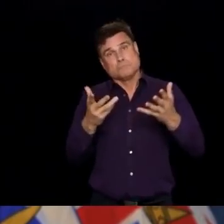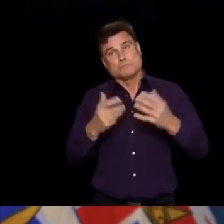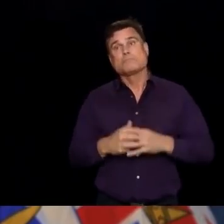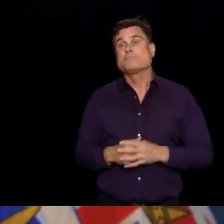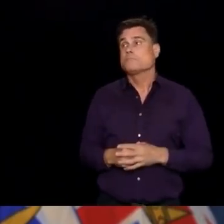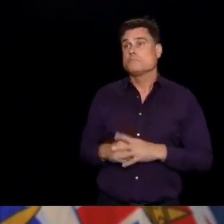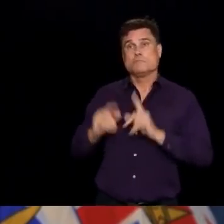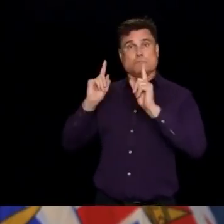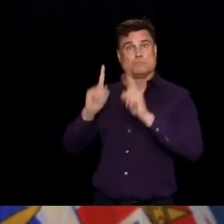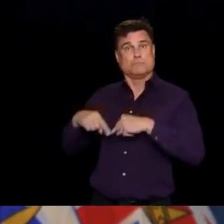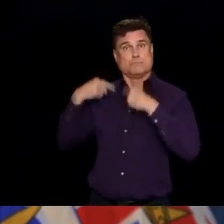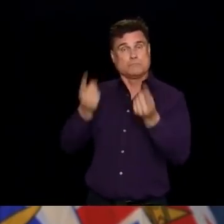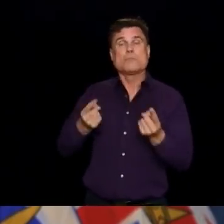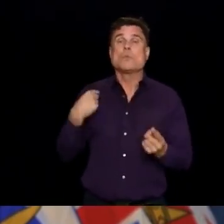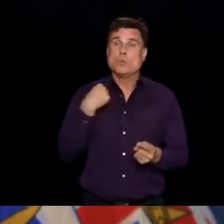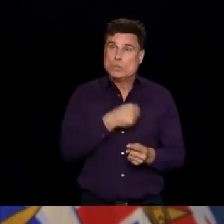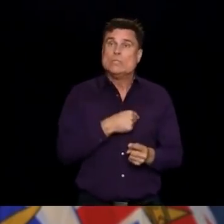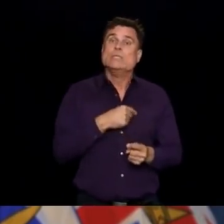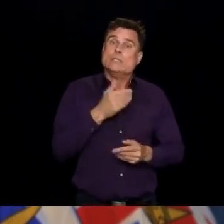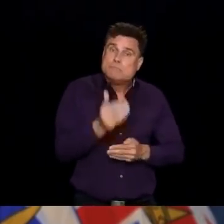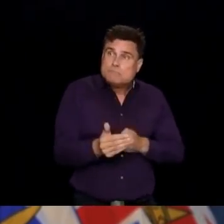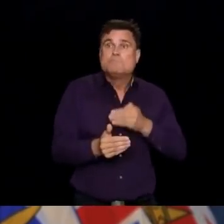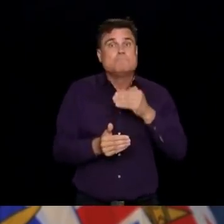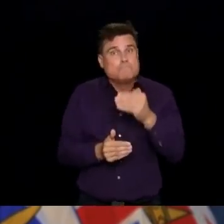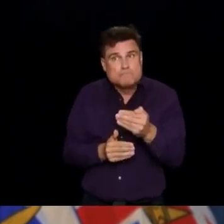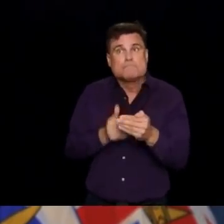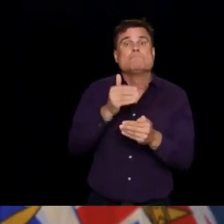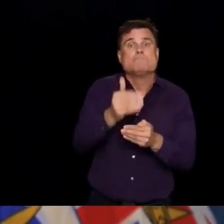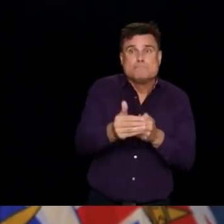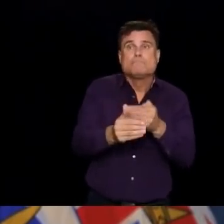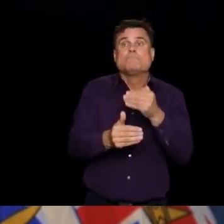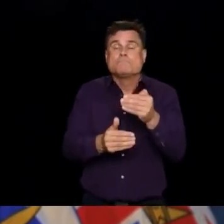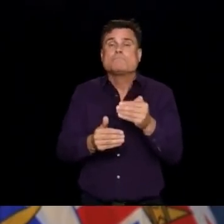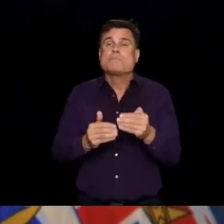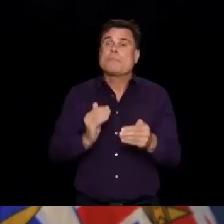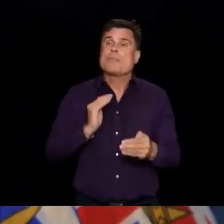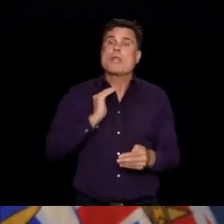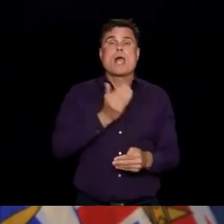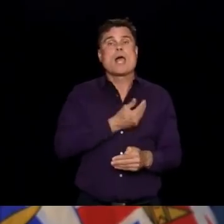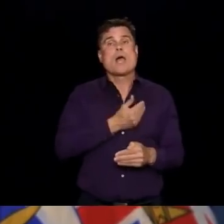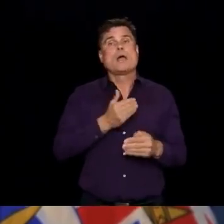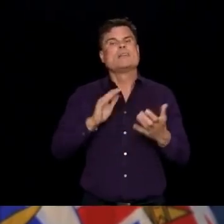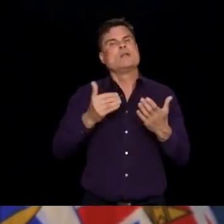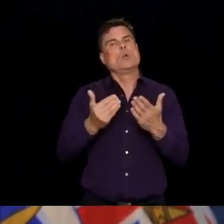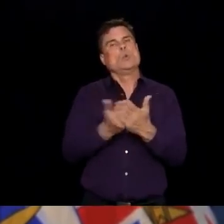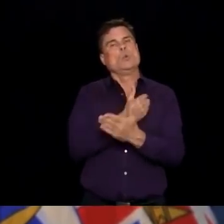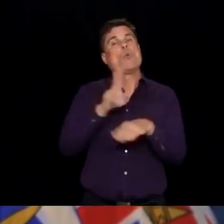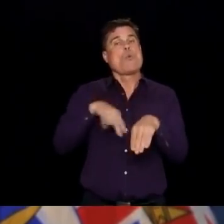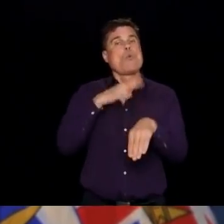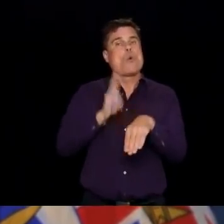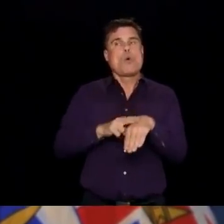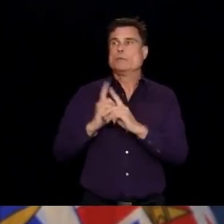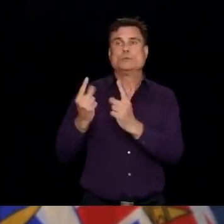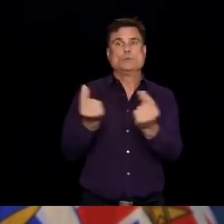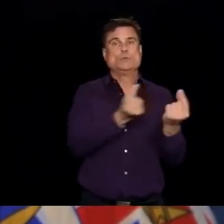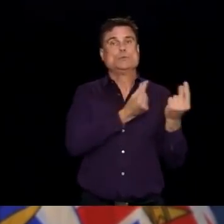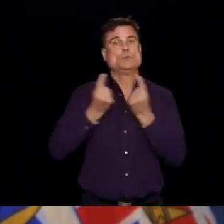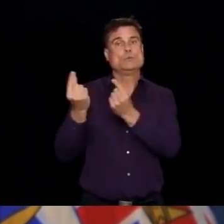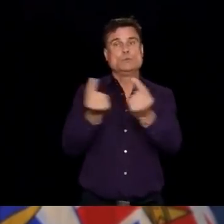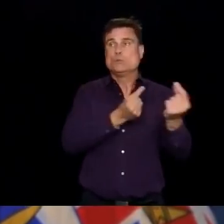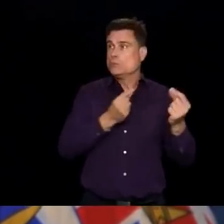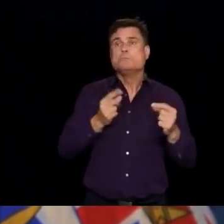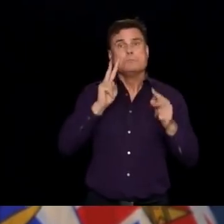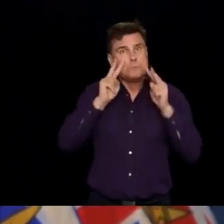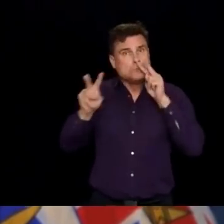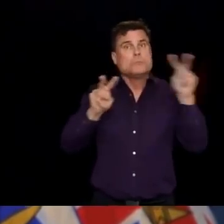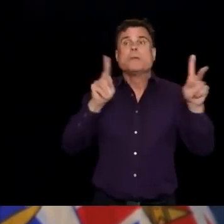many of us have found many more people out on the streets enjoying the weather that we have here in BC, and the many